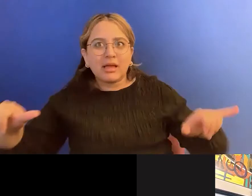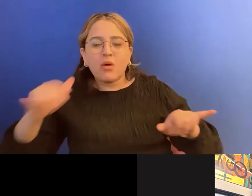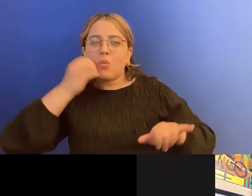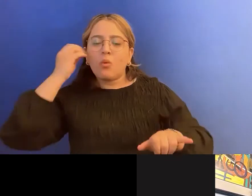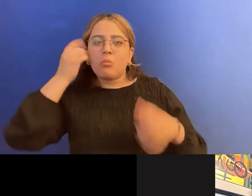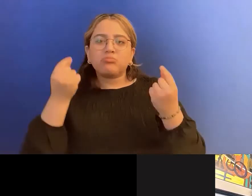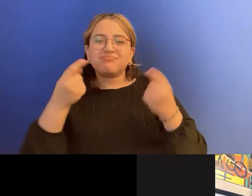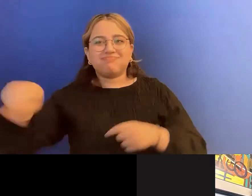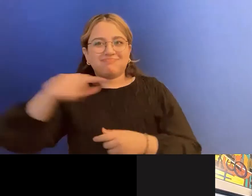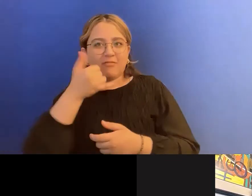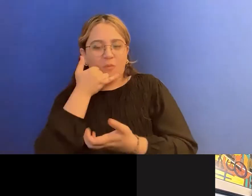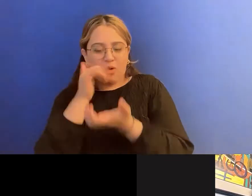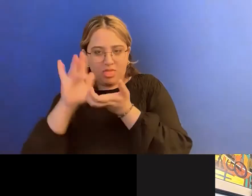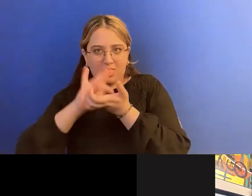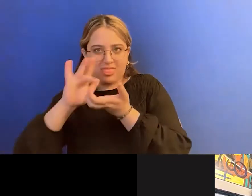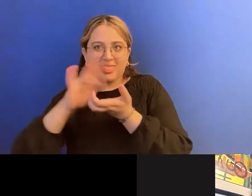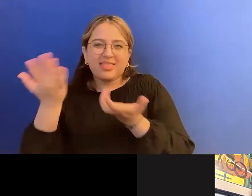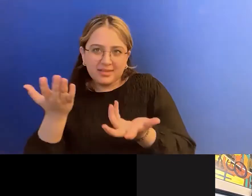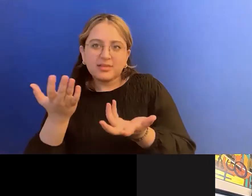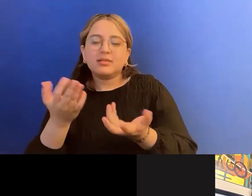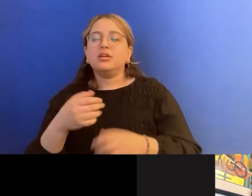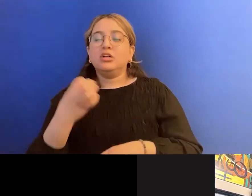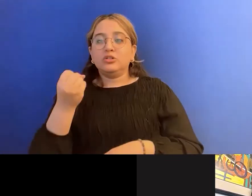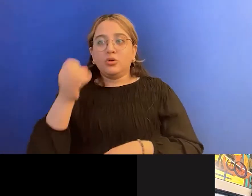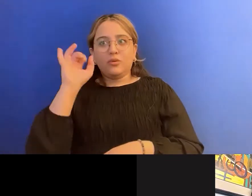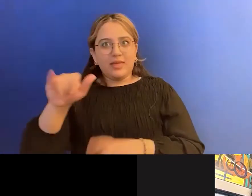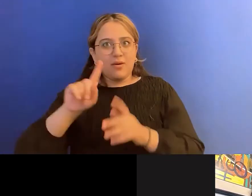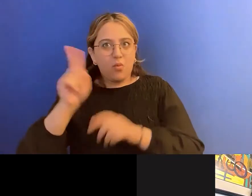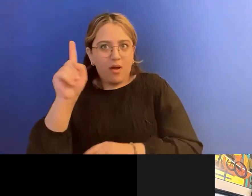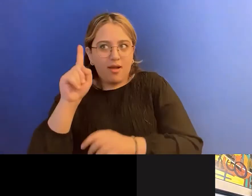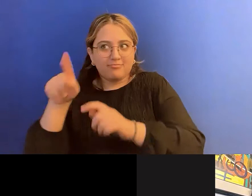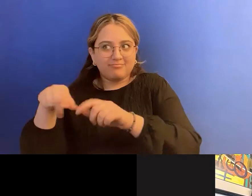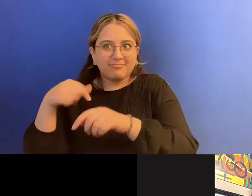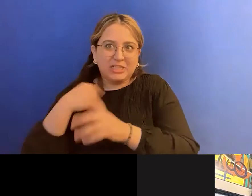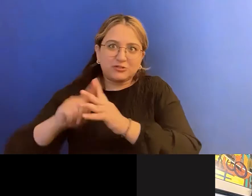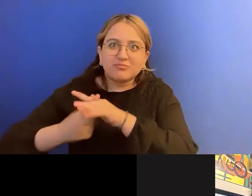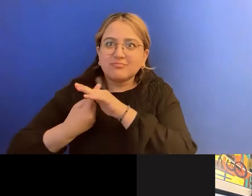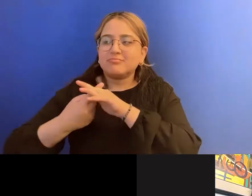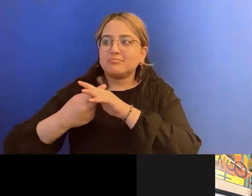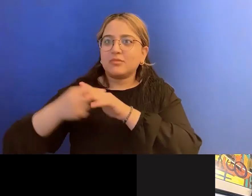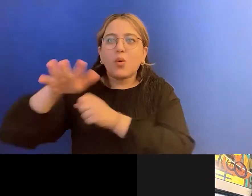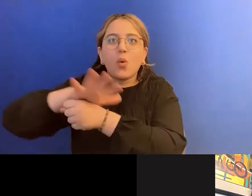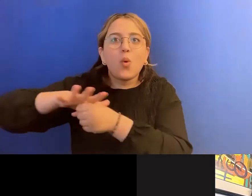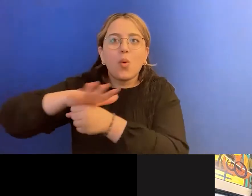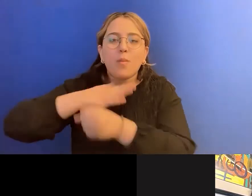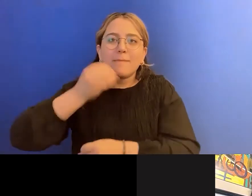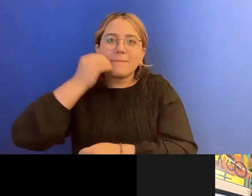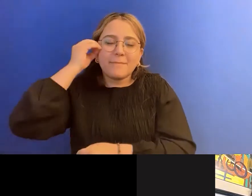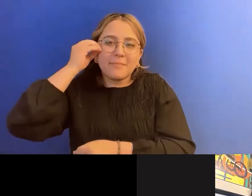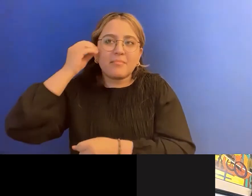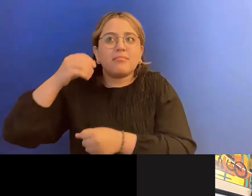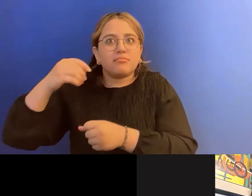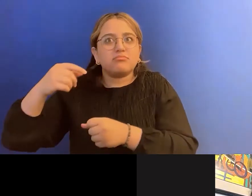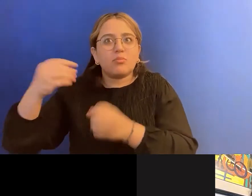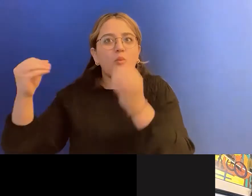um, yeah, and that's where I got a bigger local base. And it's been interesting, because, you know,